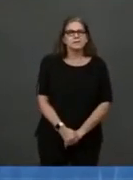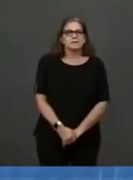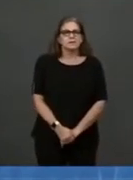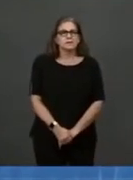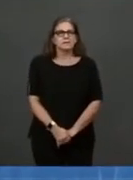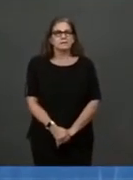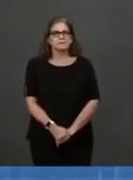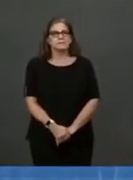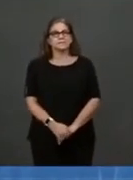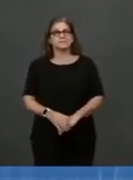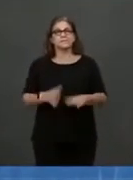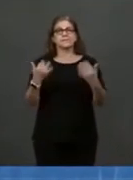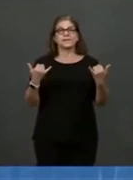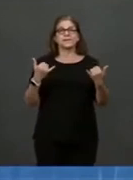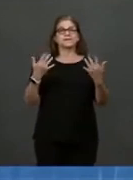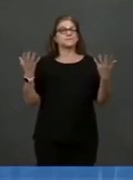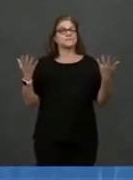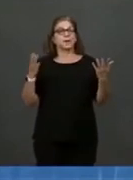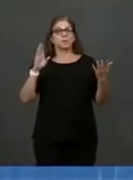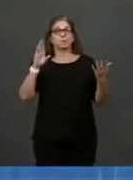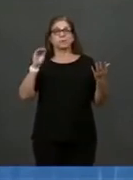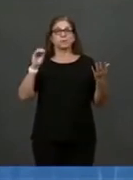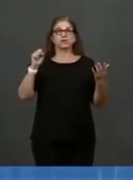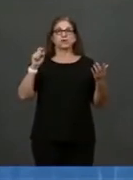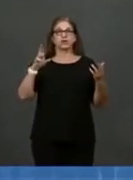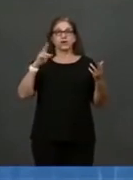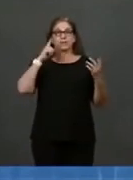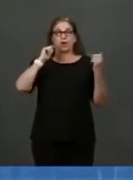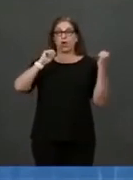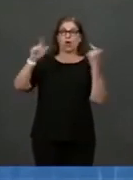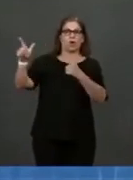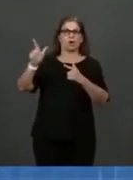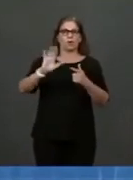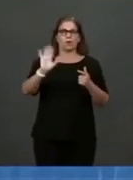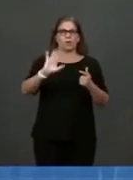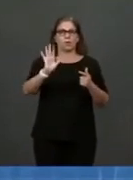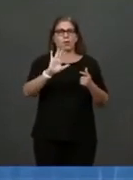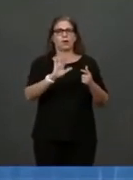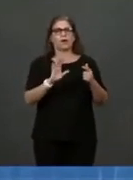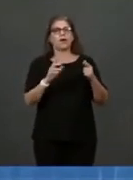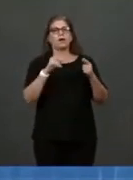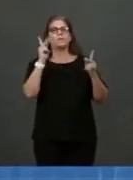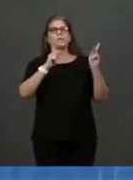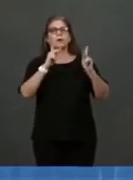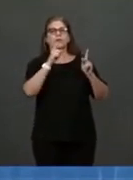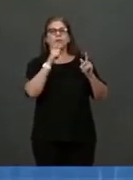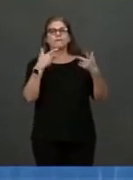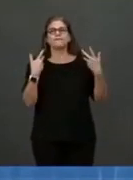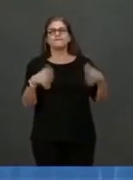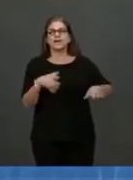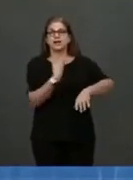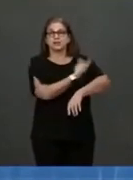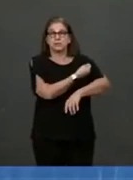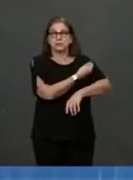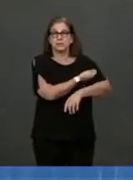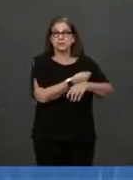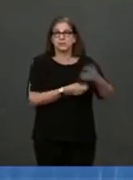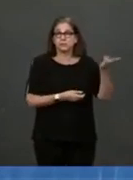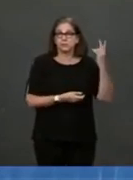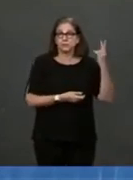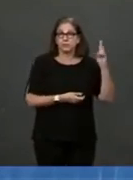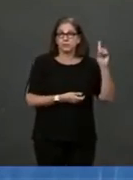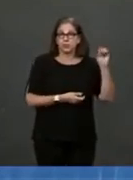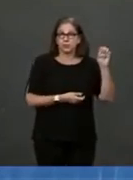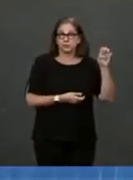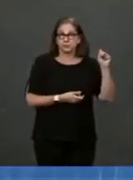yet changed the definition of fully vaccinated. We will continue to look at this. We may need to update our definition of fully vaccinated in the